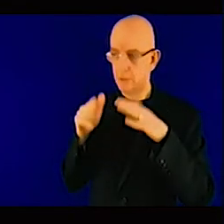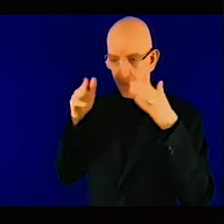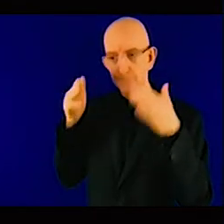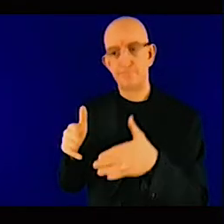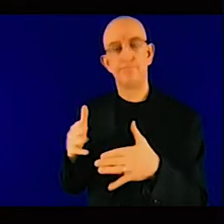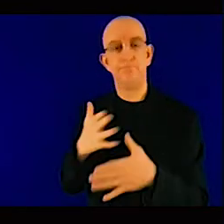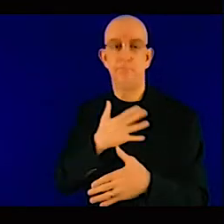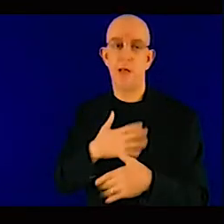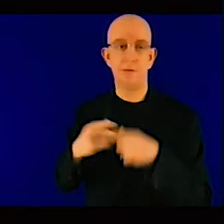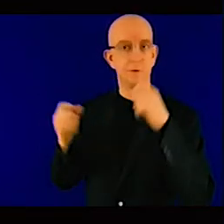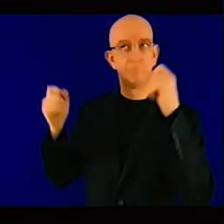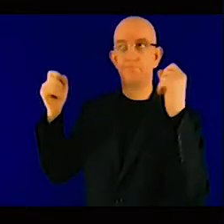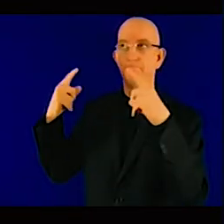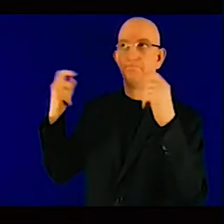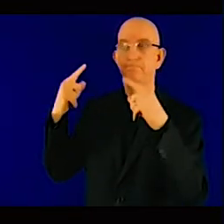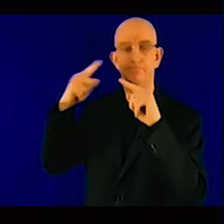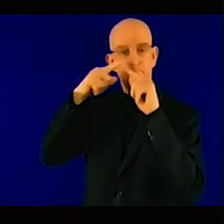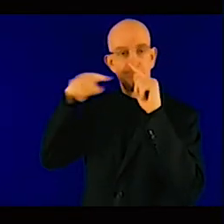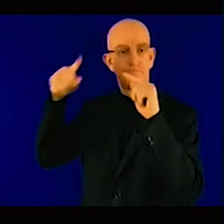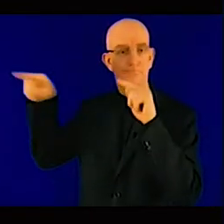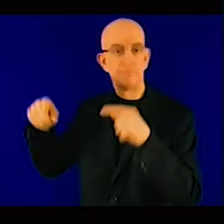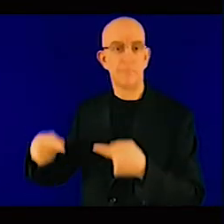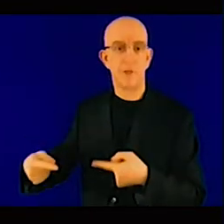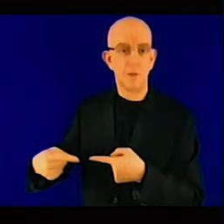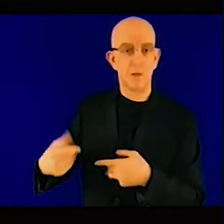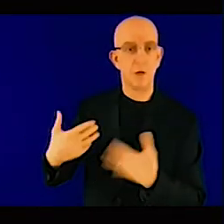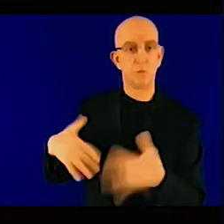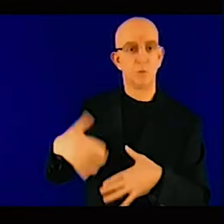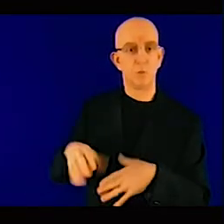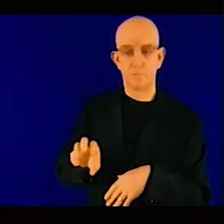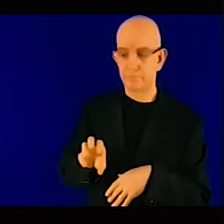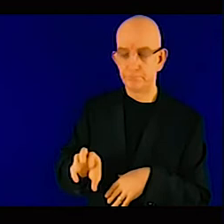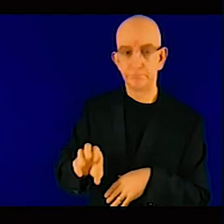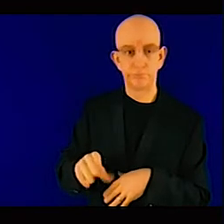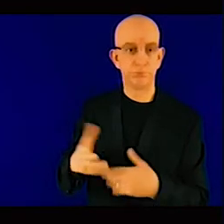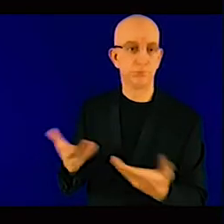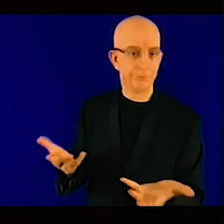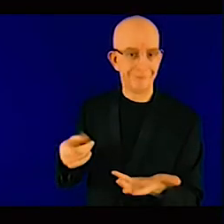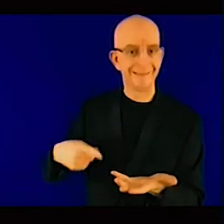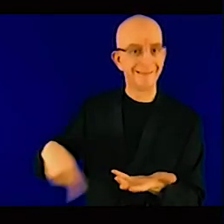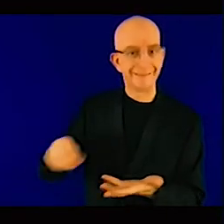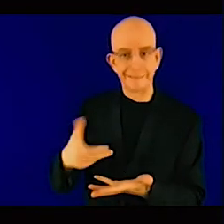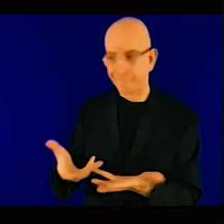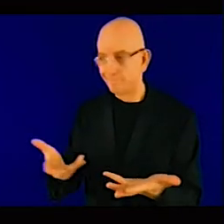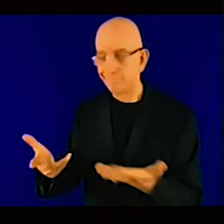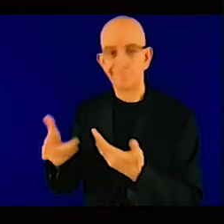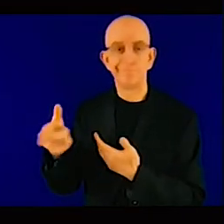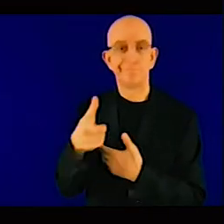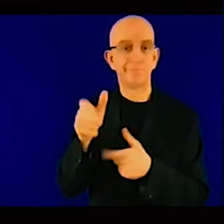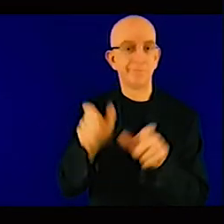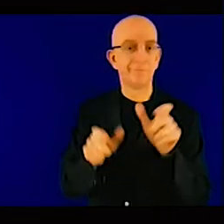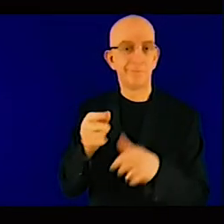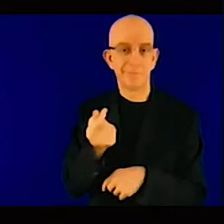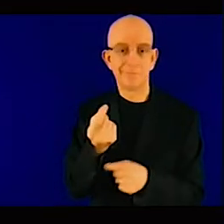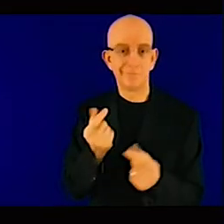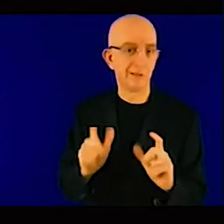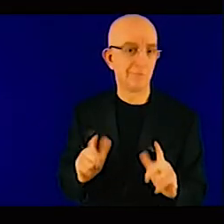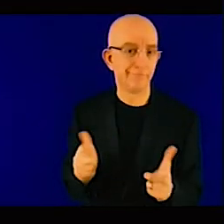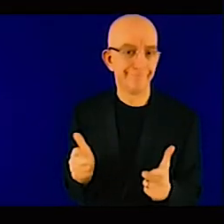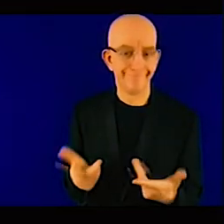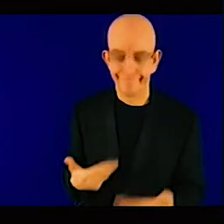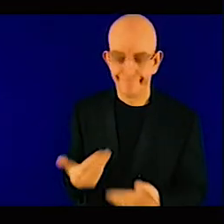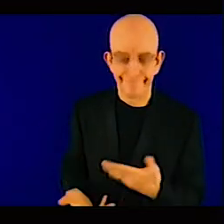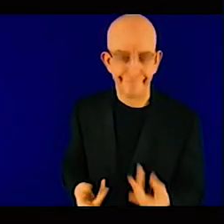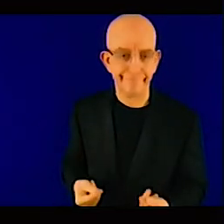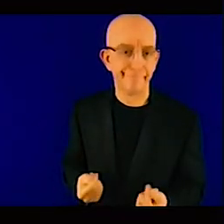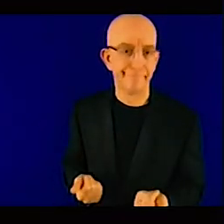impact the strategies that are workable, not the strategies that are devised, but that are workable. The second issue